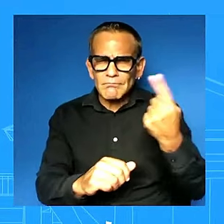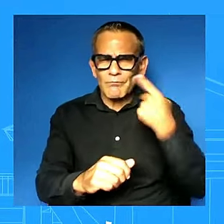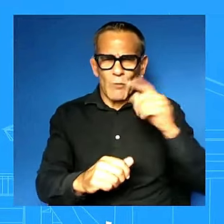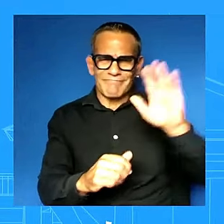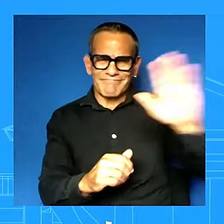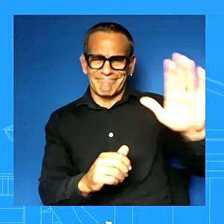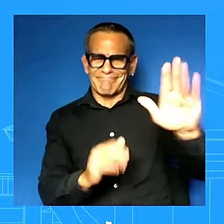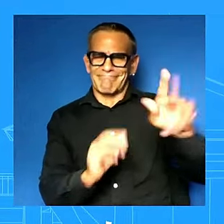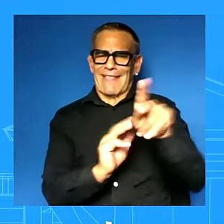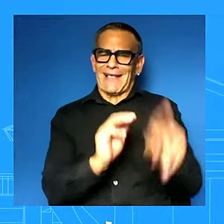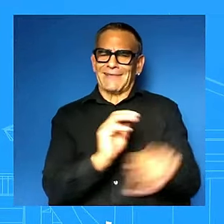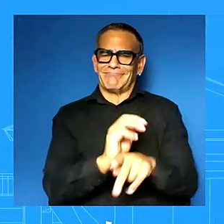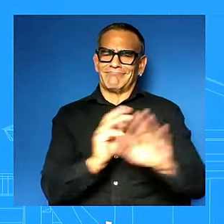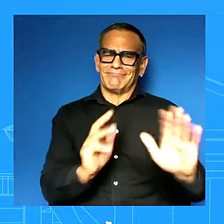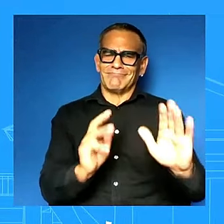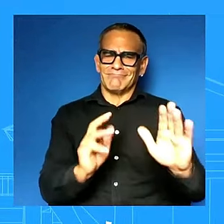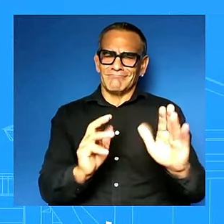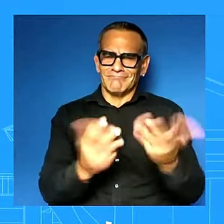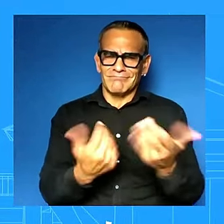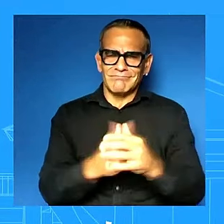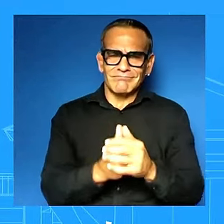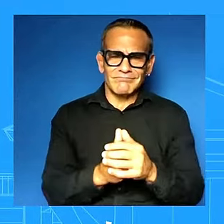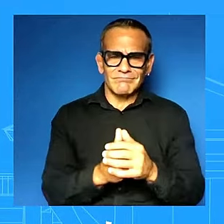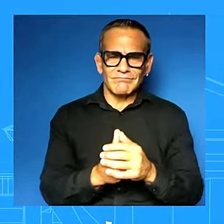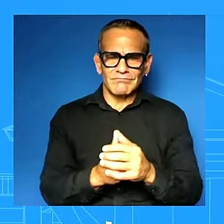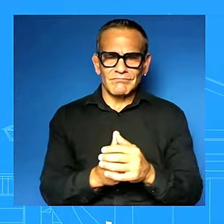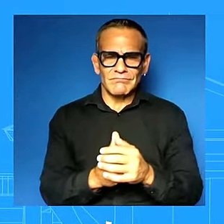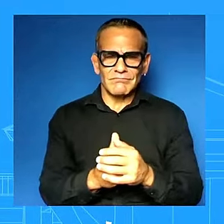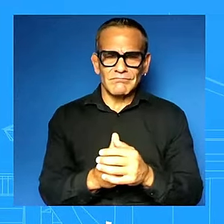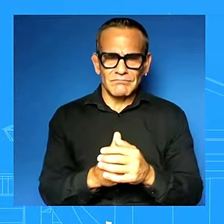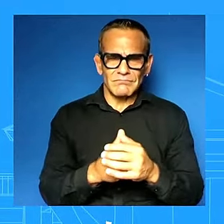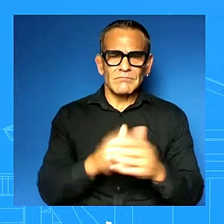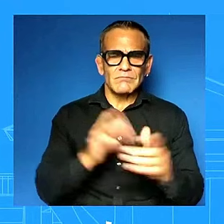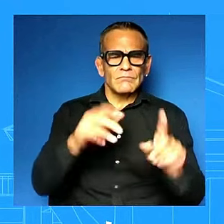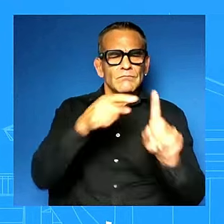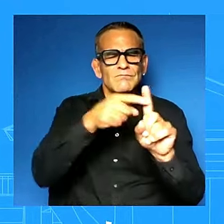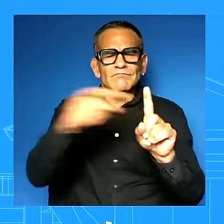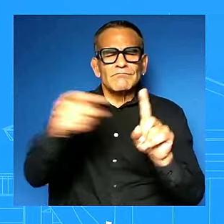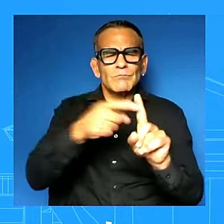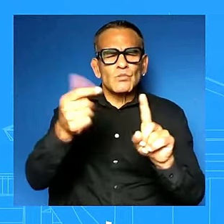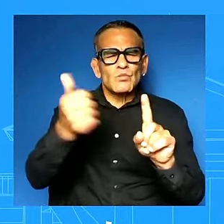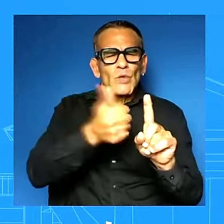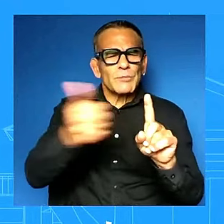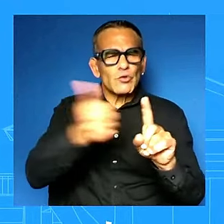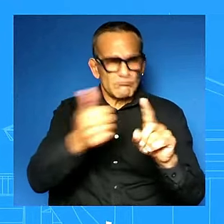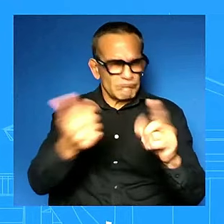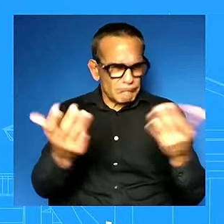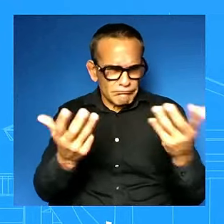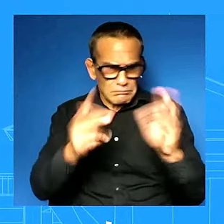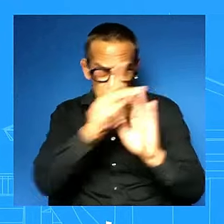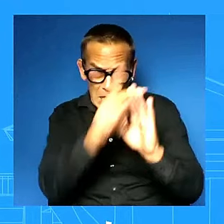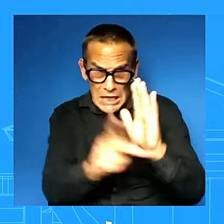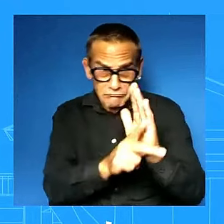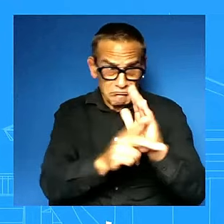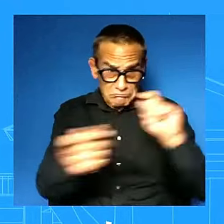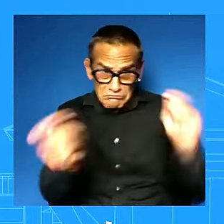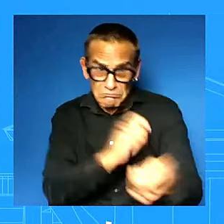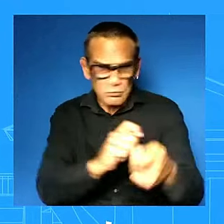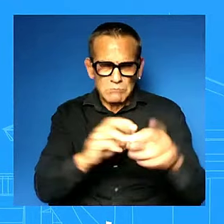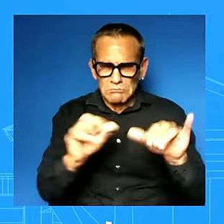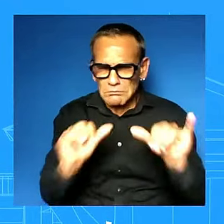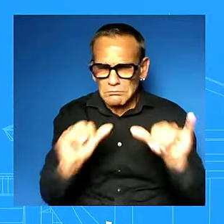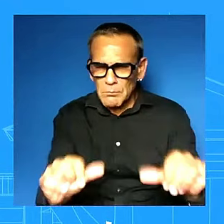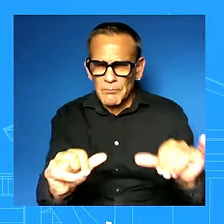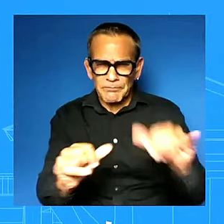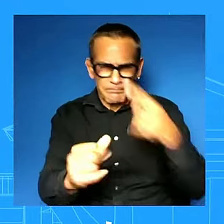he said we're working on it a u.s official later clarified that there was no change in policy can you say what exactly is being worked on so i'm not going to get